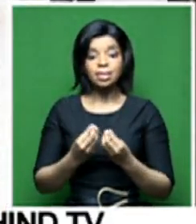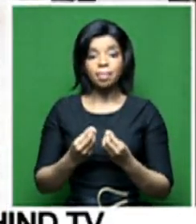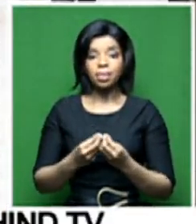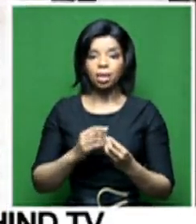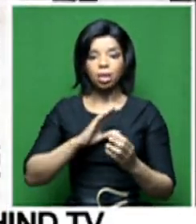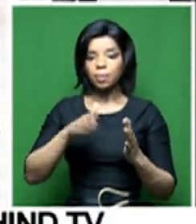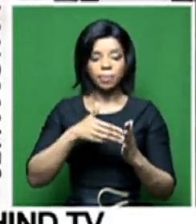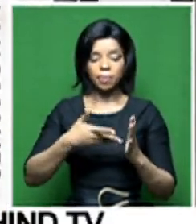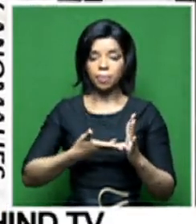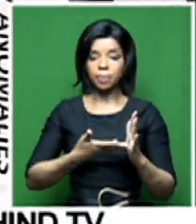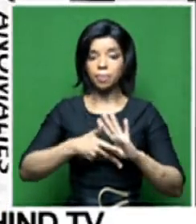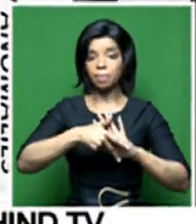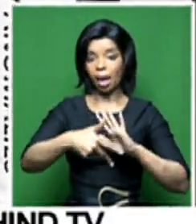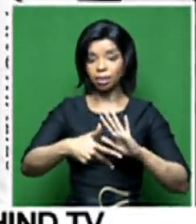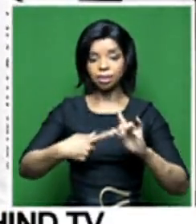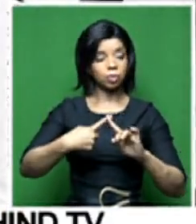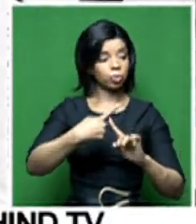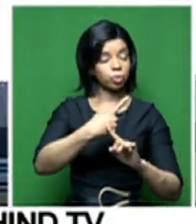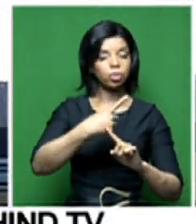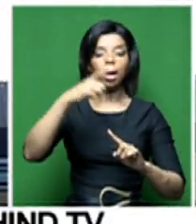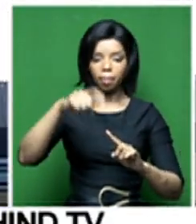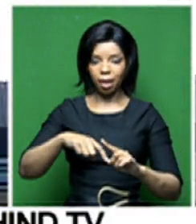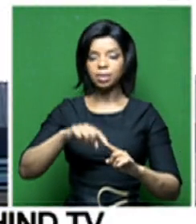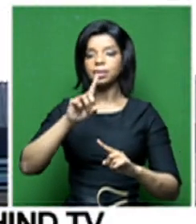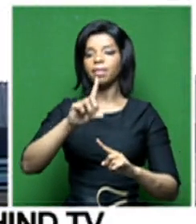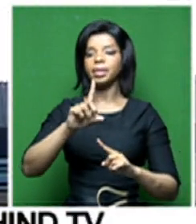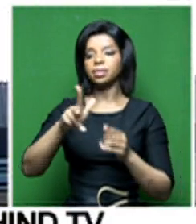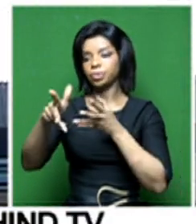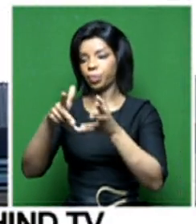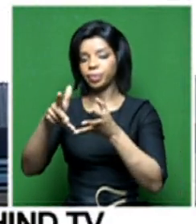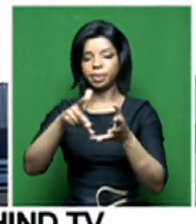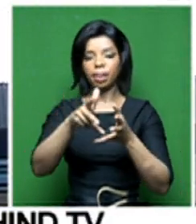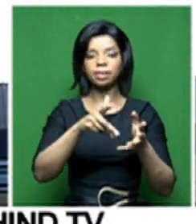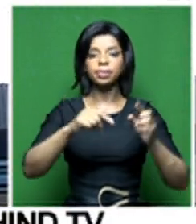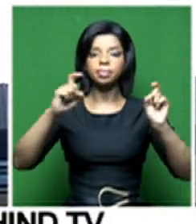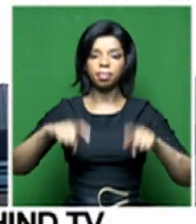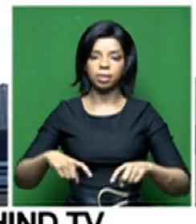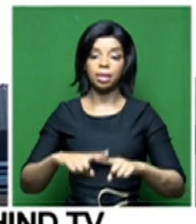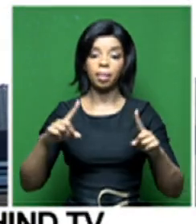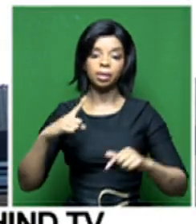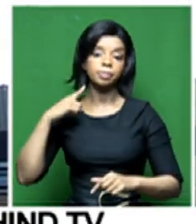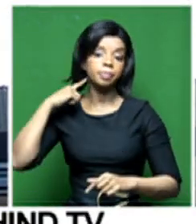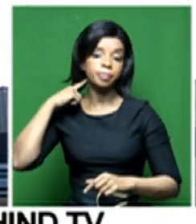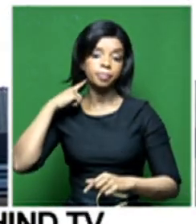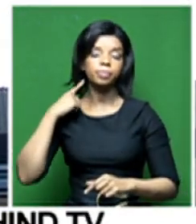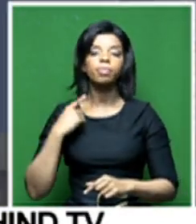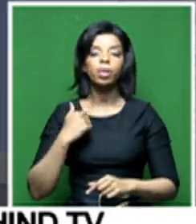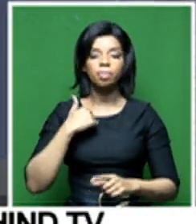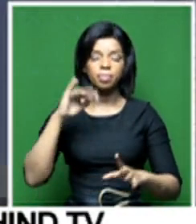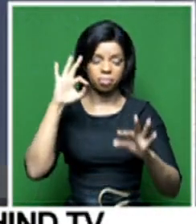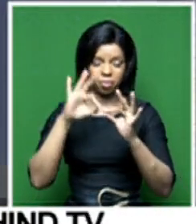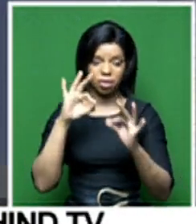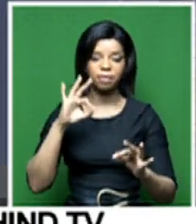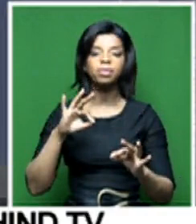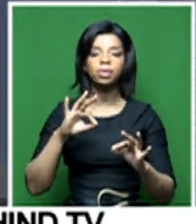consulted upon. But at the back of our mind, I'm very specific, as you would say, at the back of our mind, let us